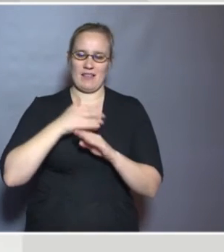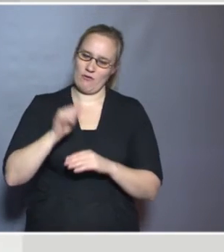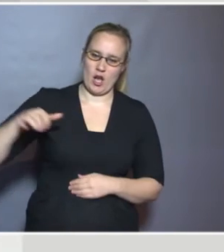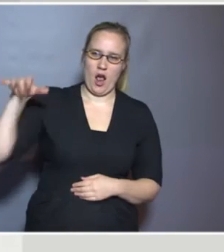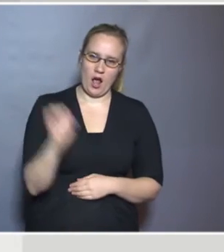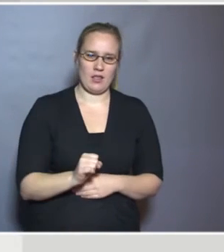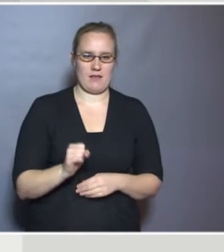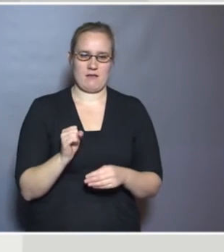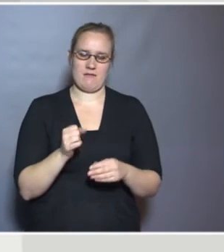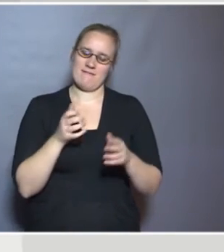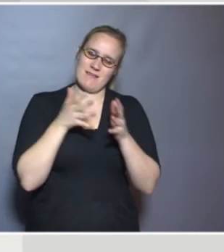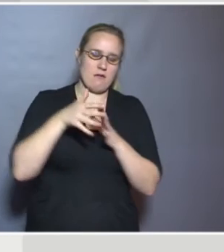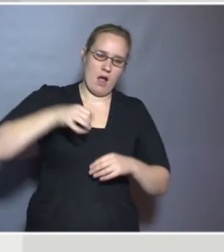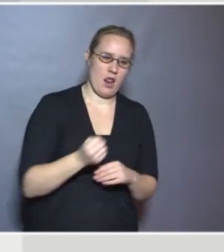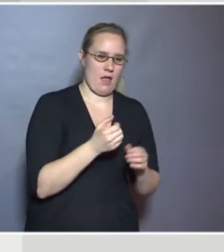member states.